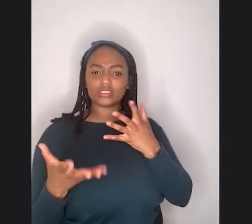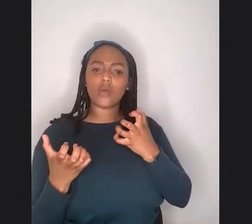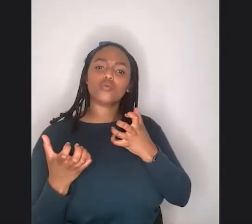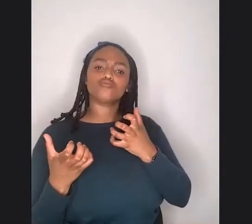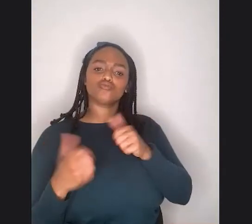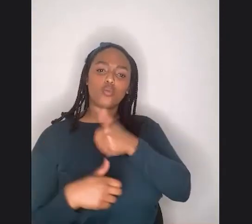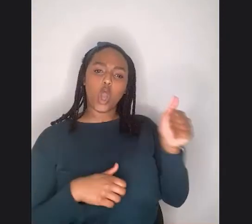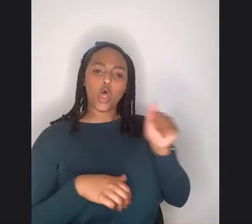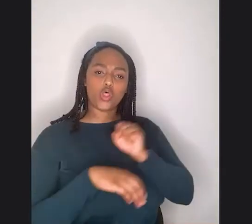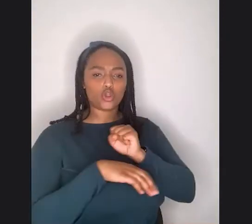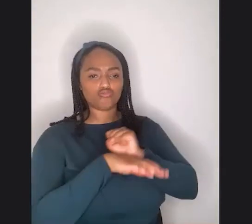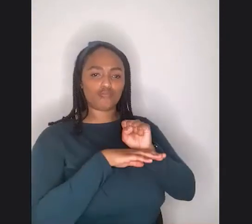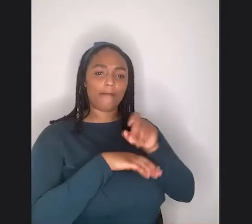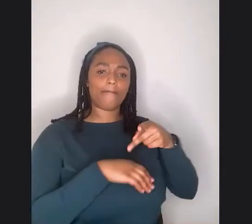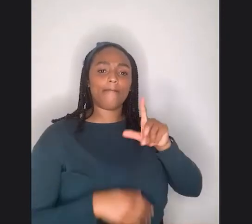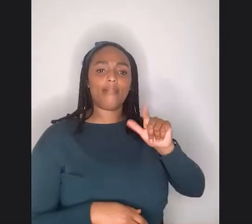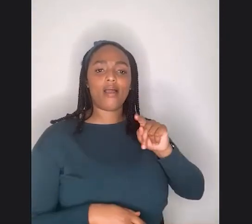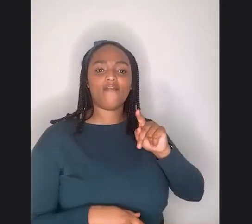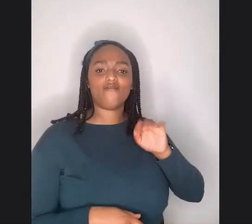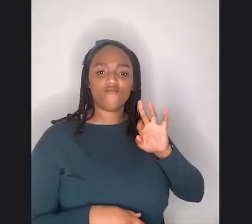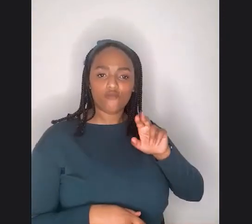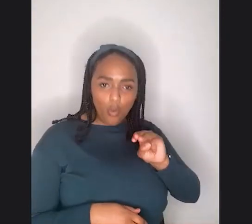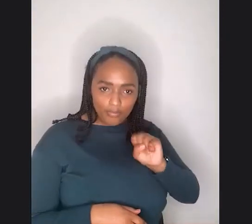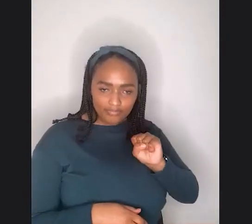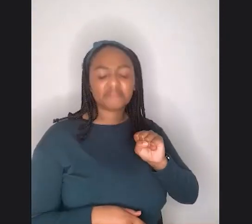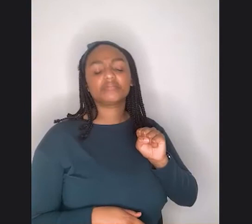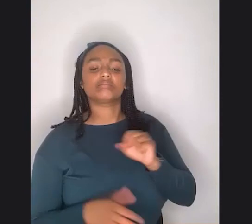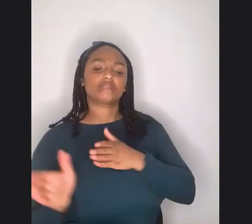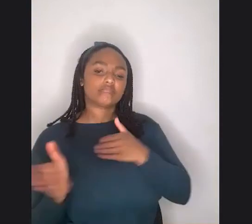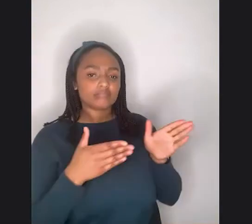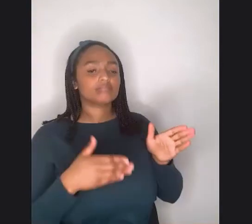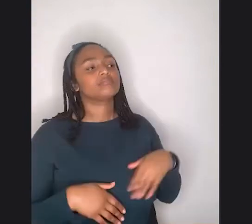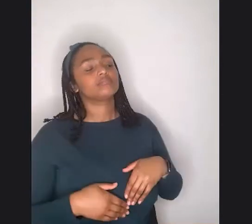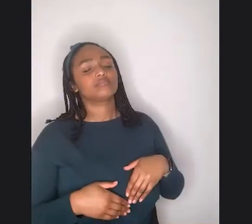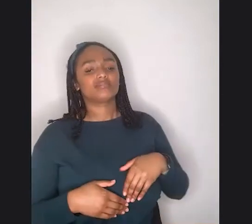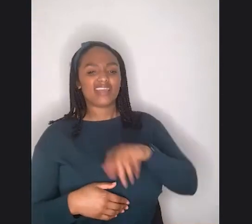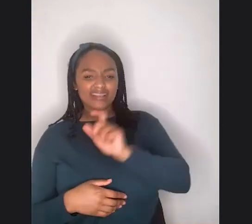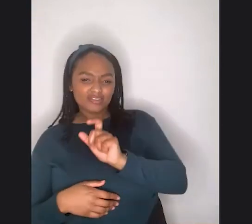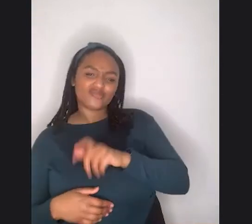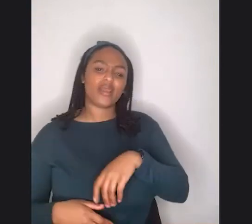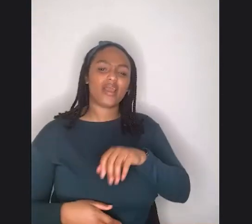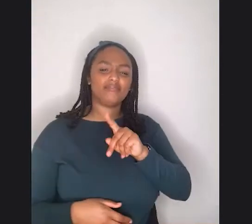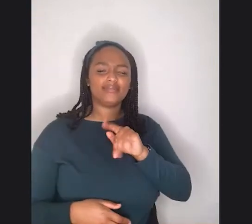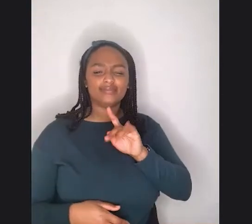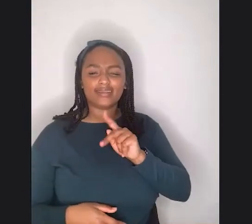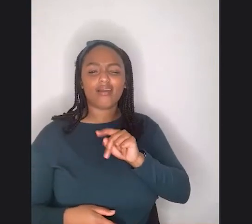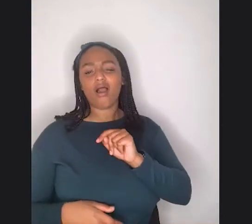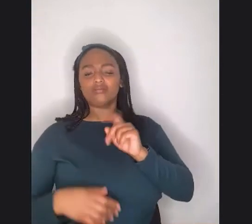um, to, you know, avoid the trolls, I guess, you know, to have a place that's